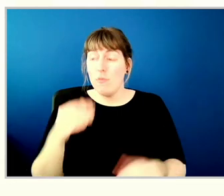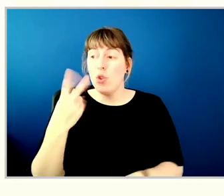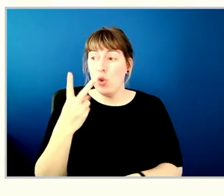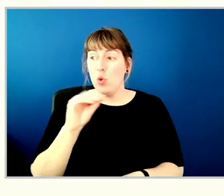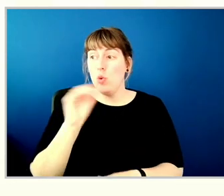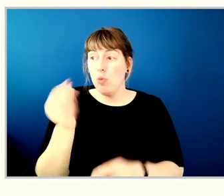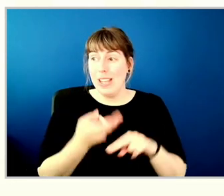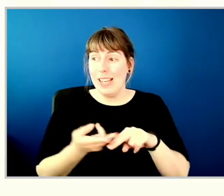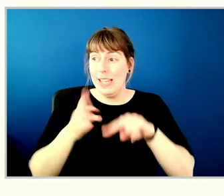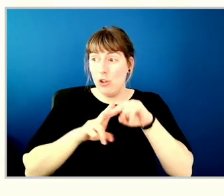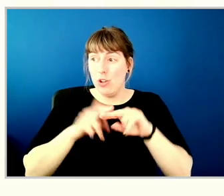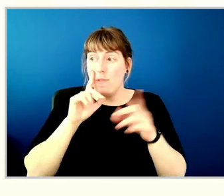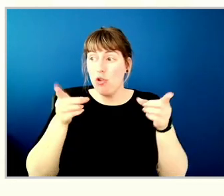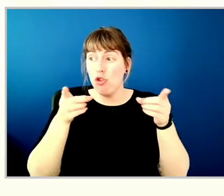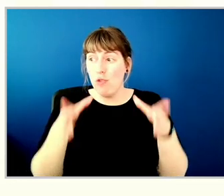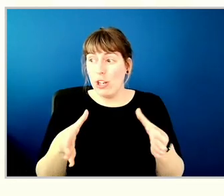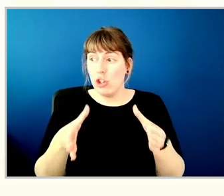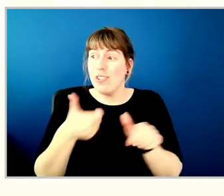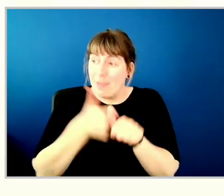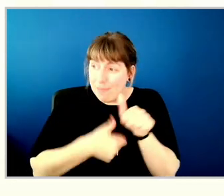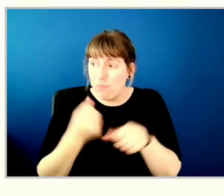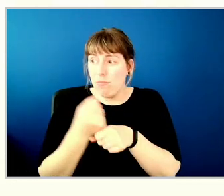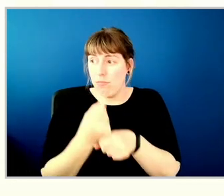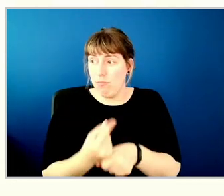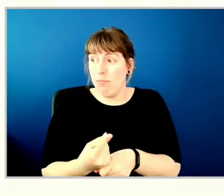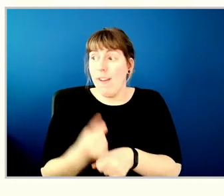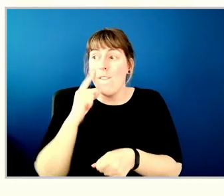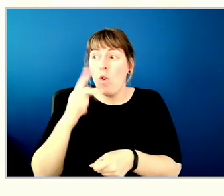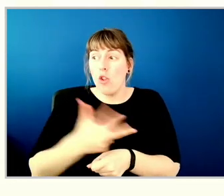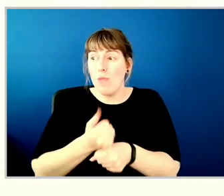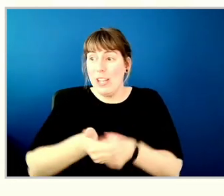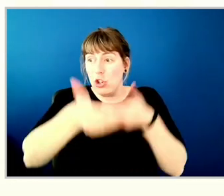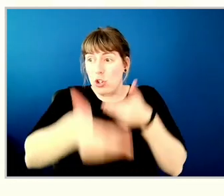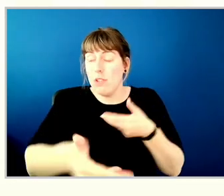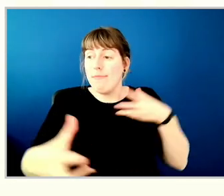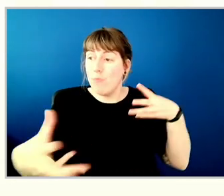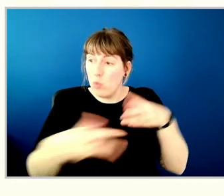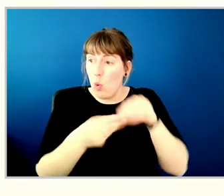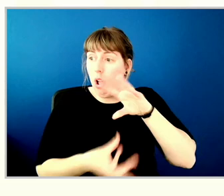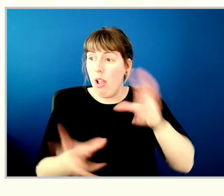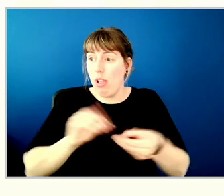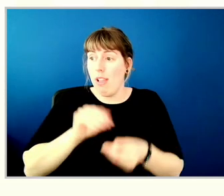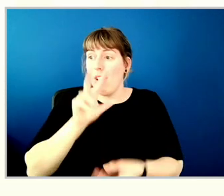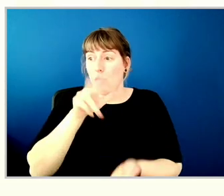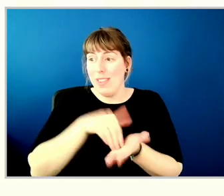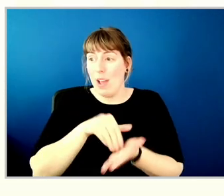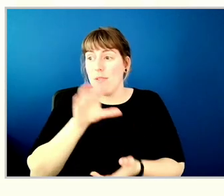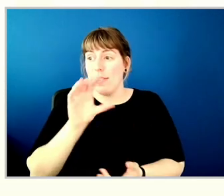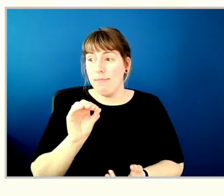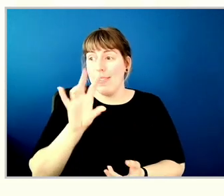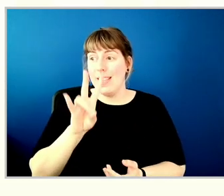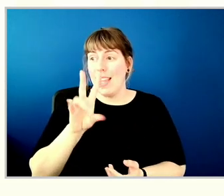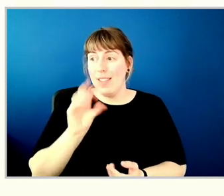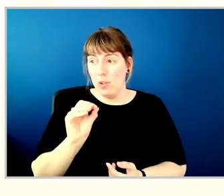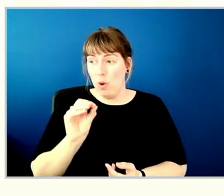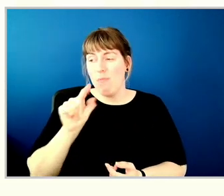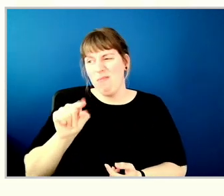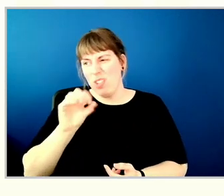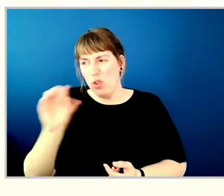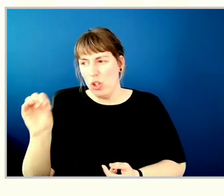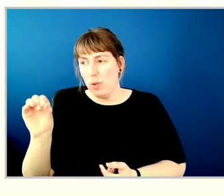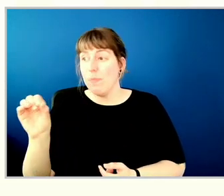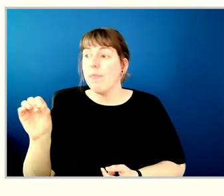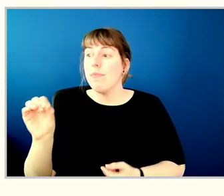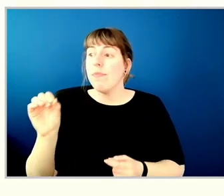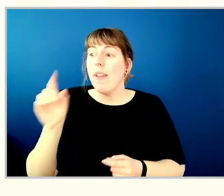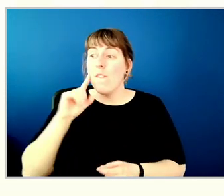% increase for directors per year for three years, total dollar increase of $3,070 over